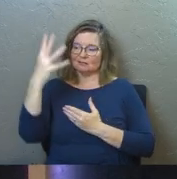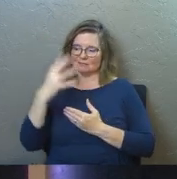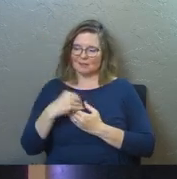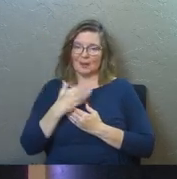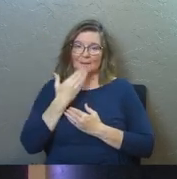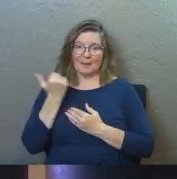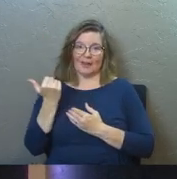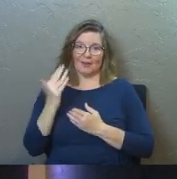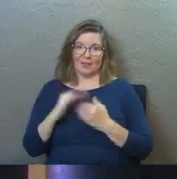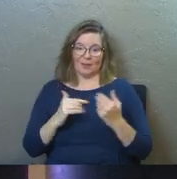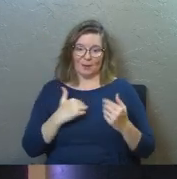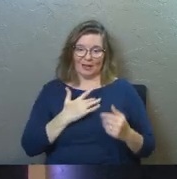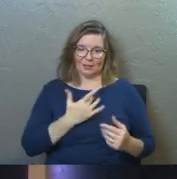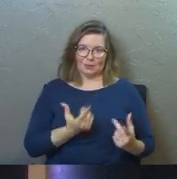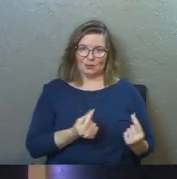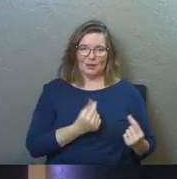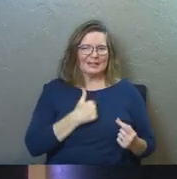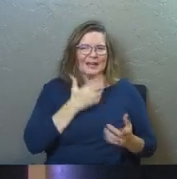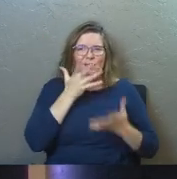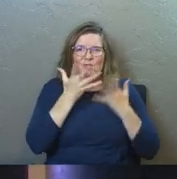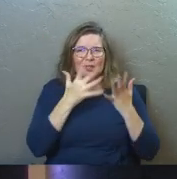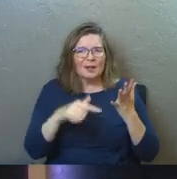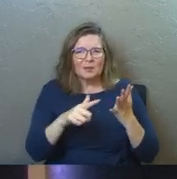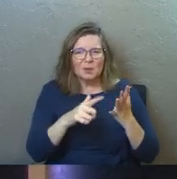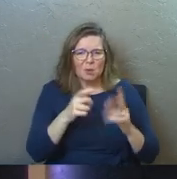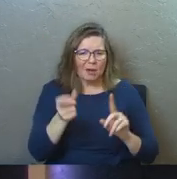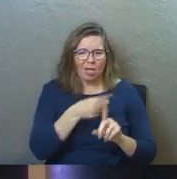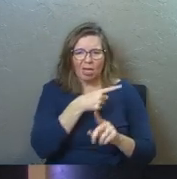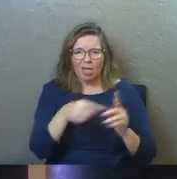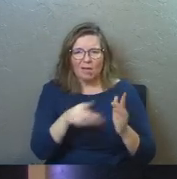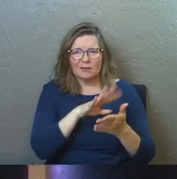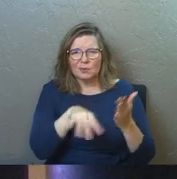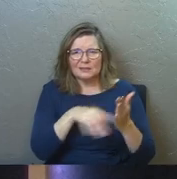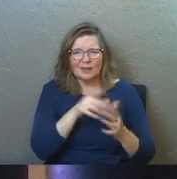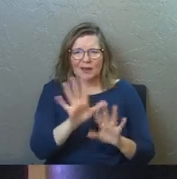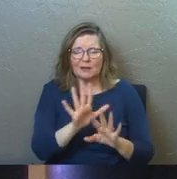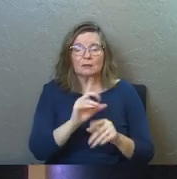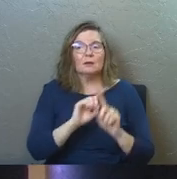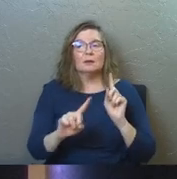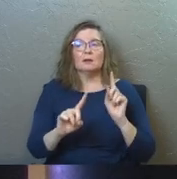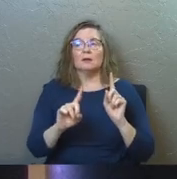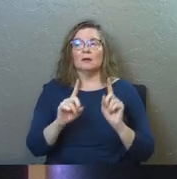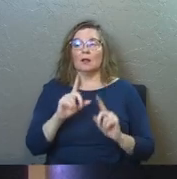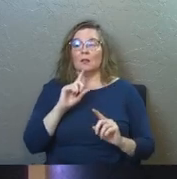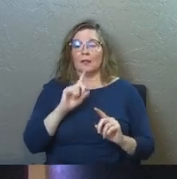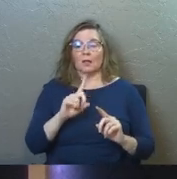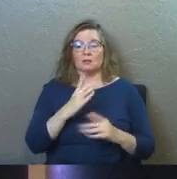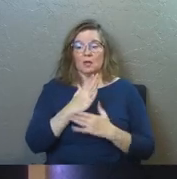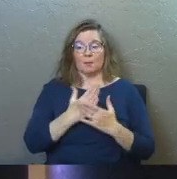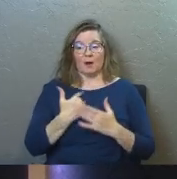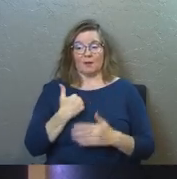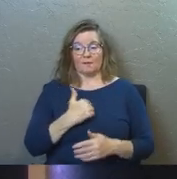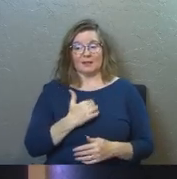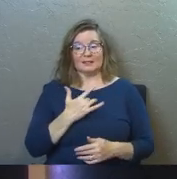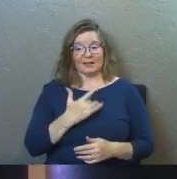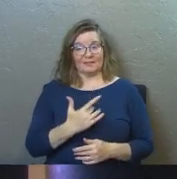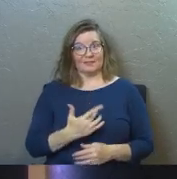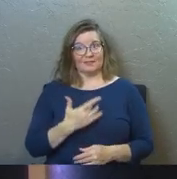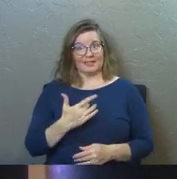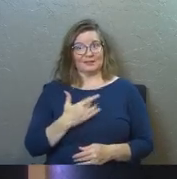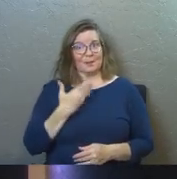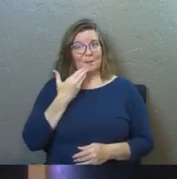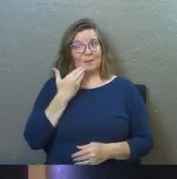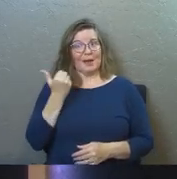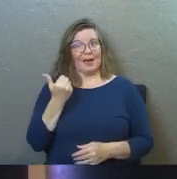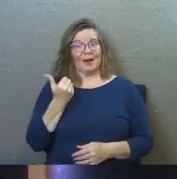and that's the point of it all, it's not to shame anybody or to beat on you guys, it's just there is a part of us that feels